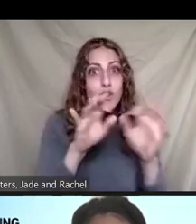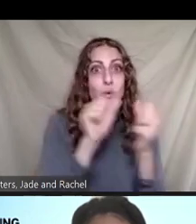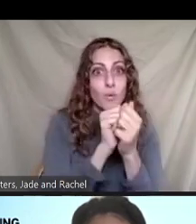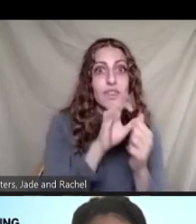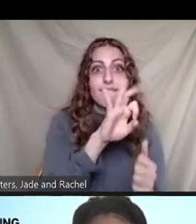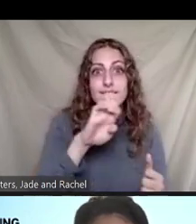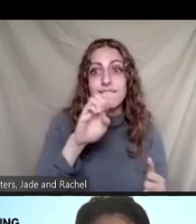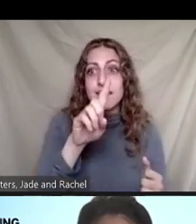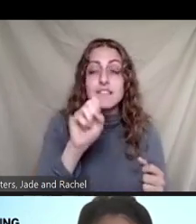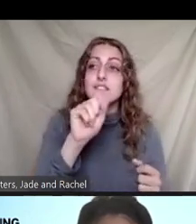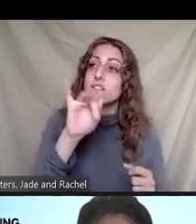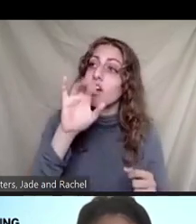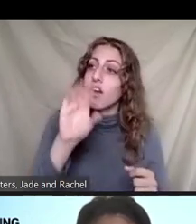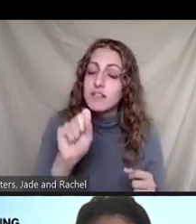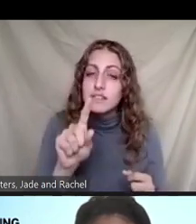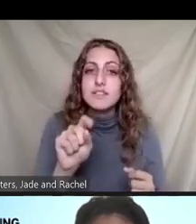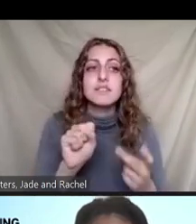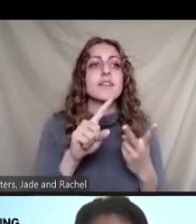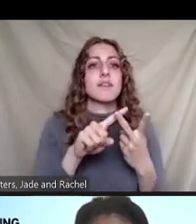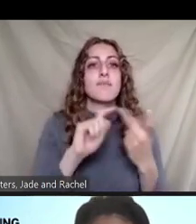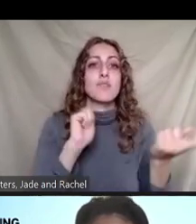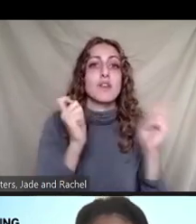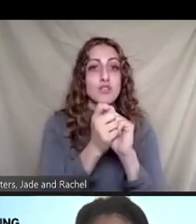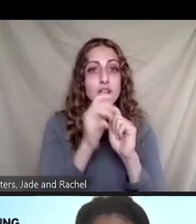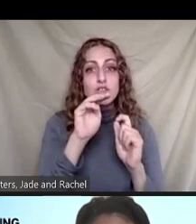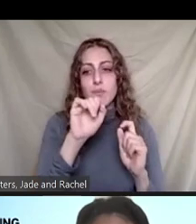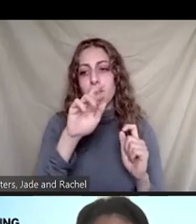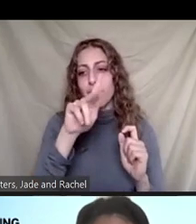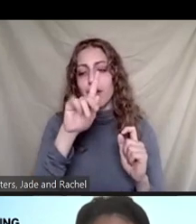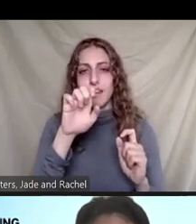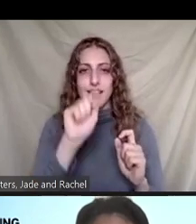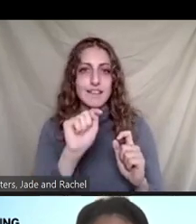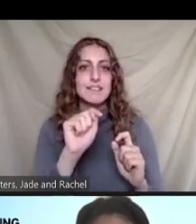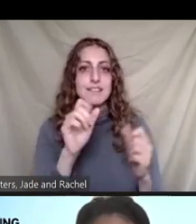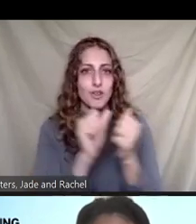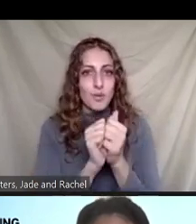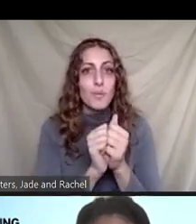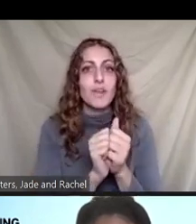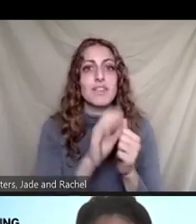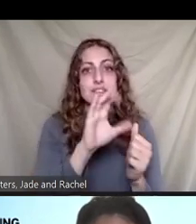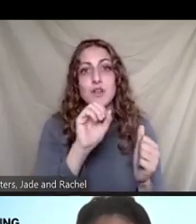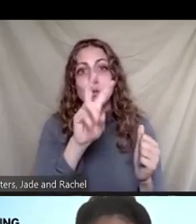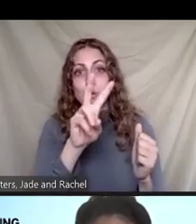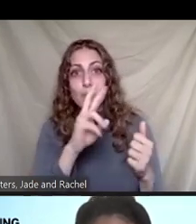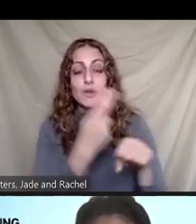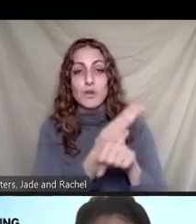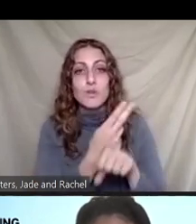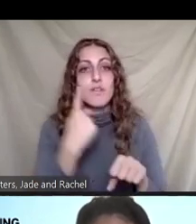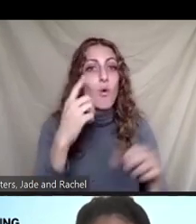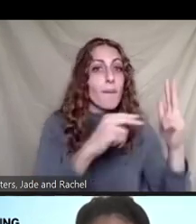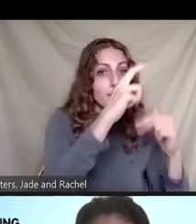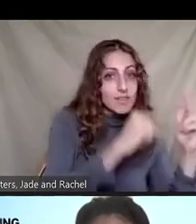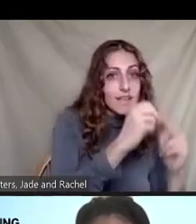mechanisms around capturing CO2 and using it for fuels, for chemicals, for building materials, for plastics.